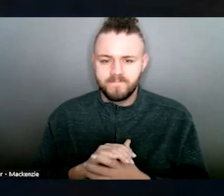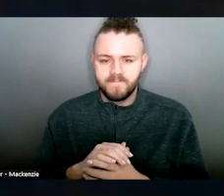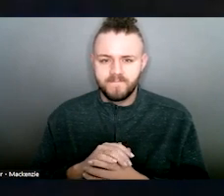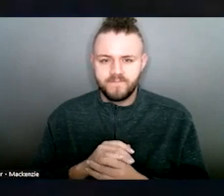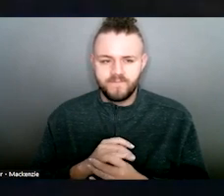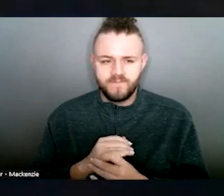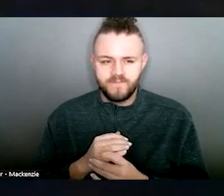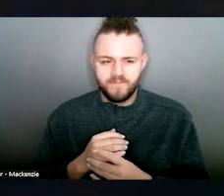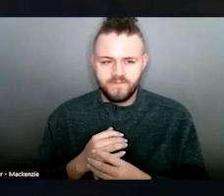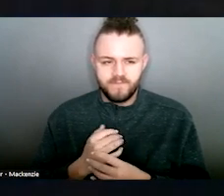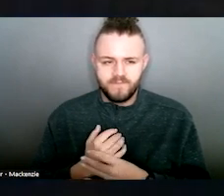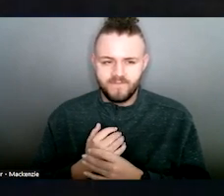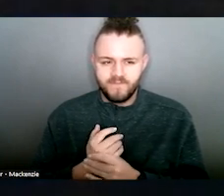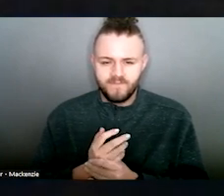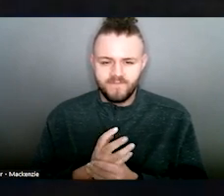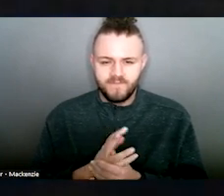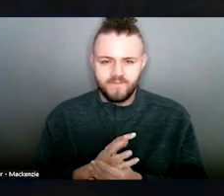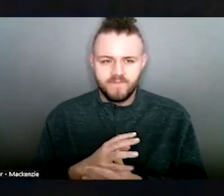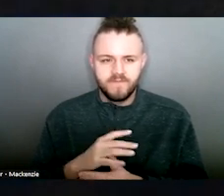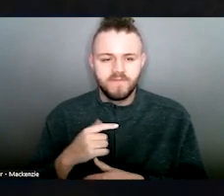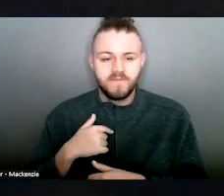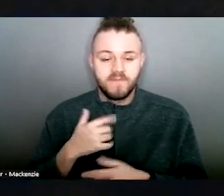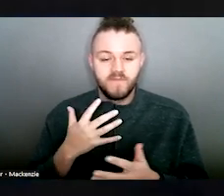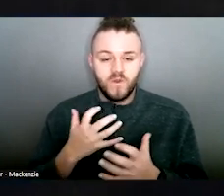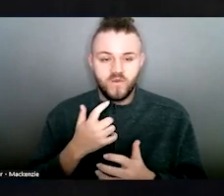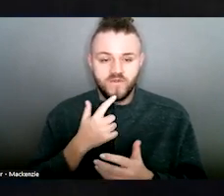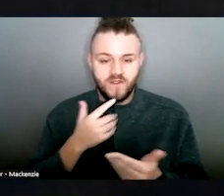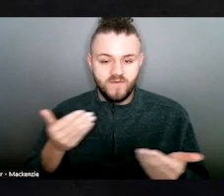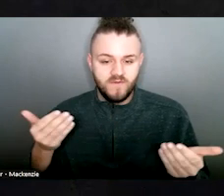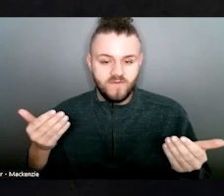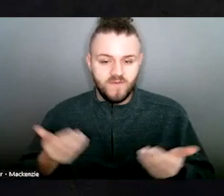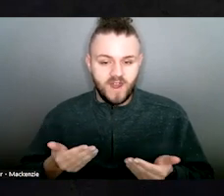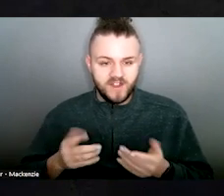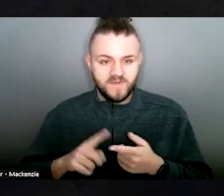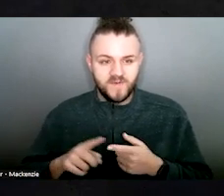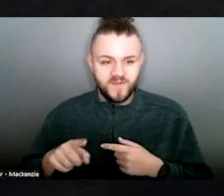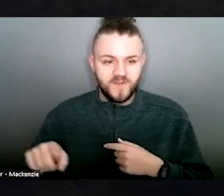I just to say welcome to everyone. is so good to be here.